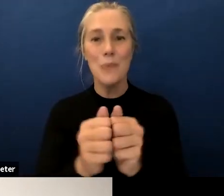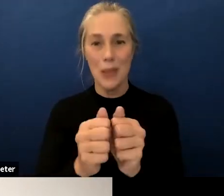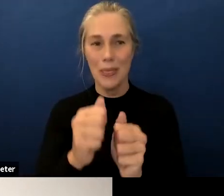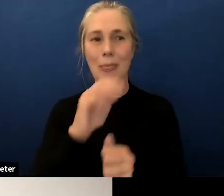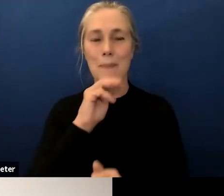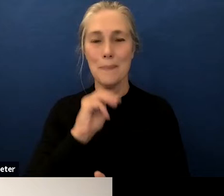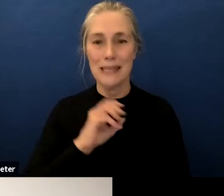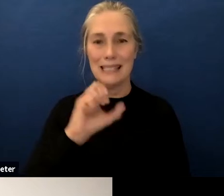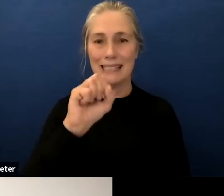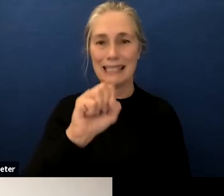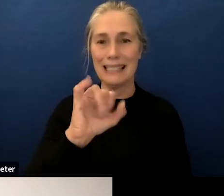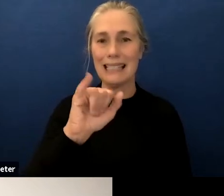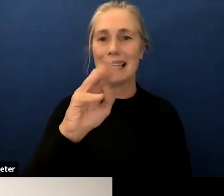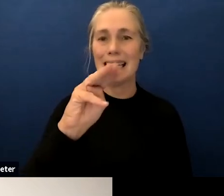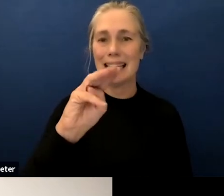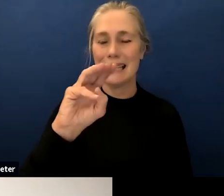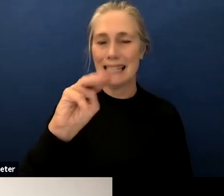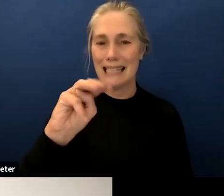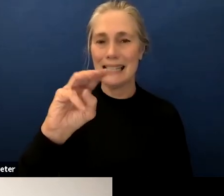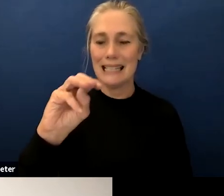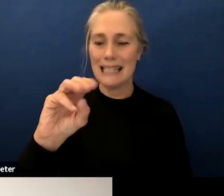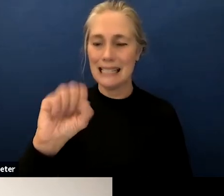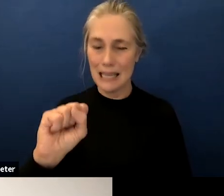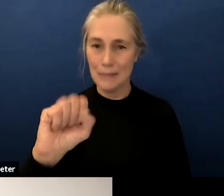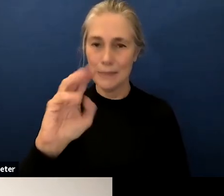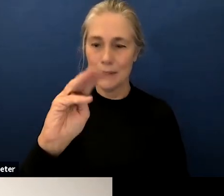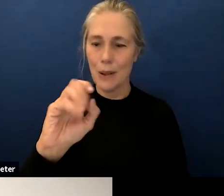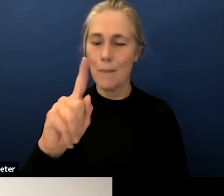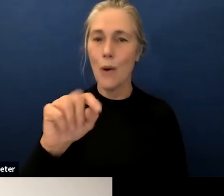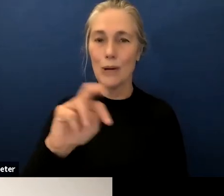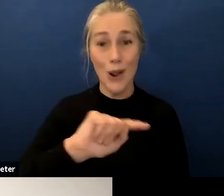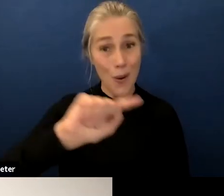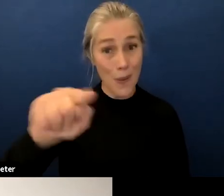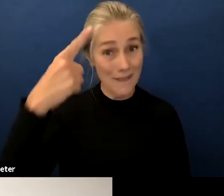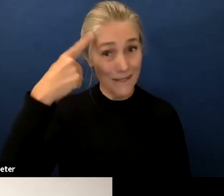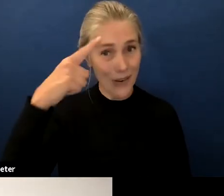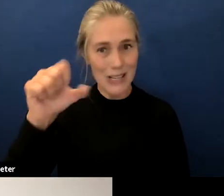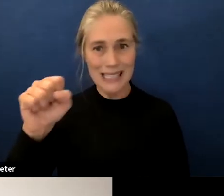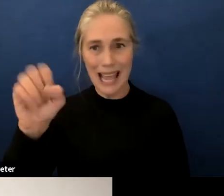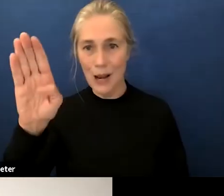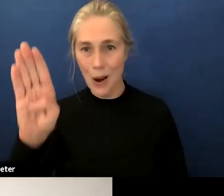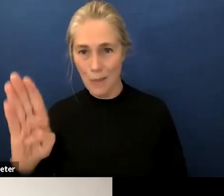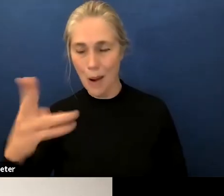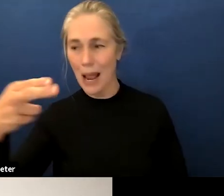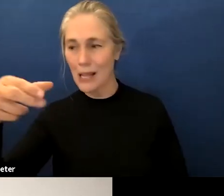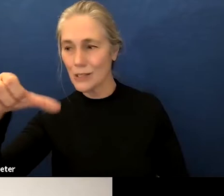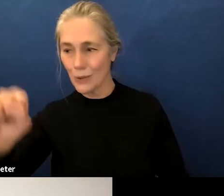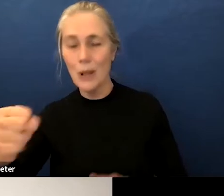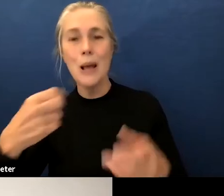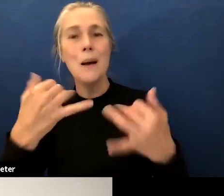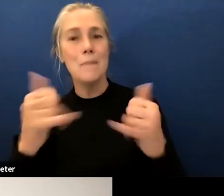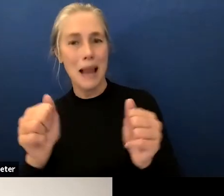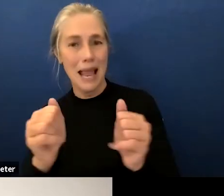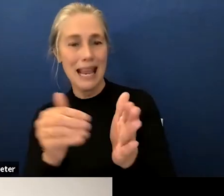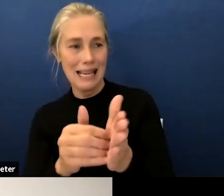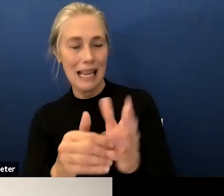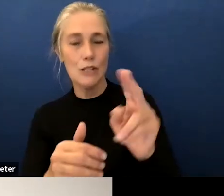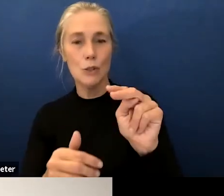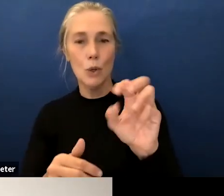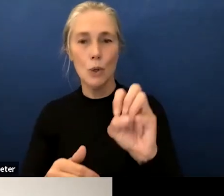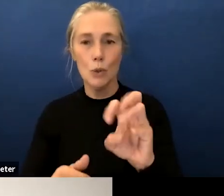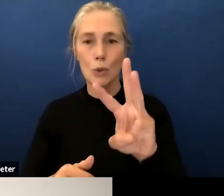moton we were there for the san barbara high playing newport harbor for the cif football playoffs